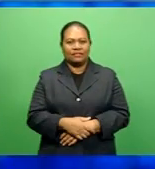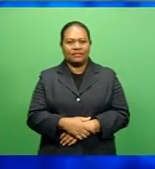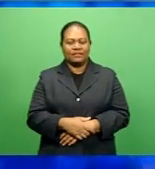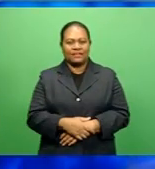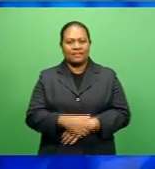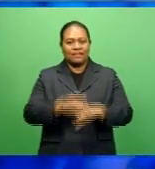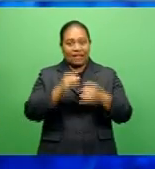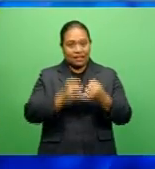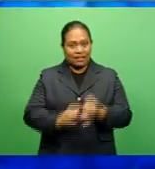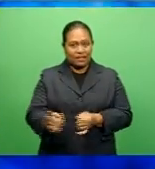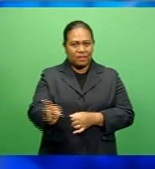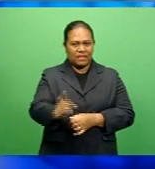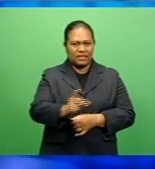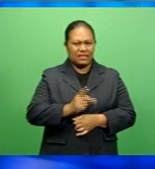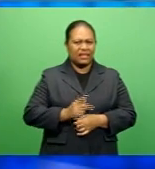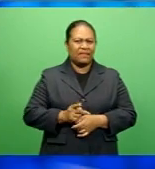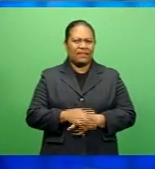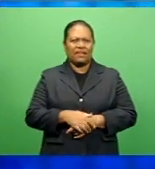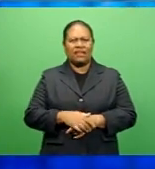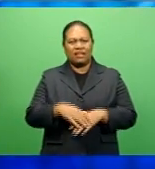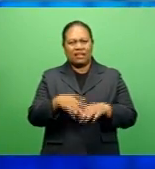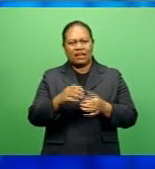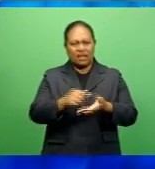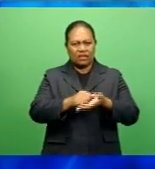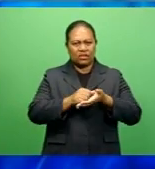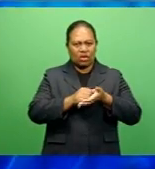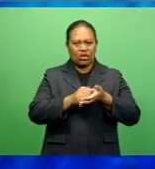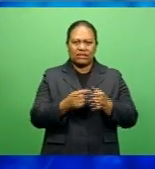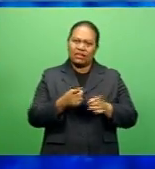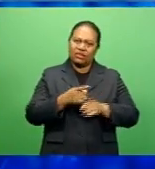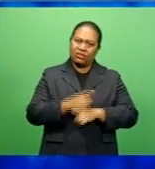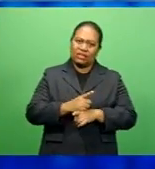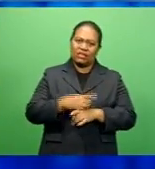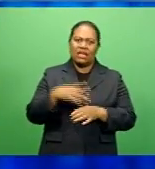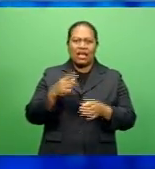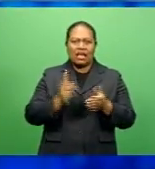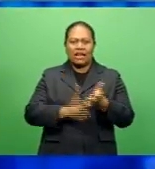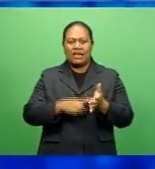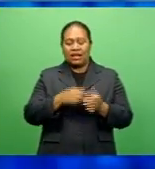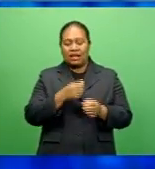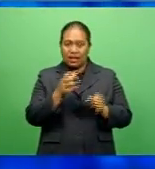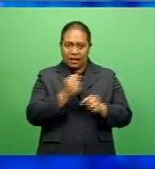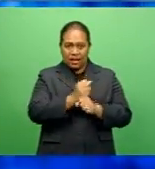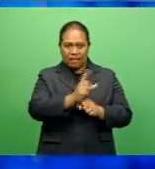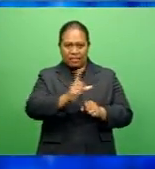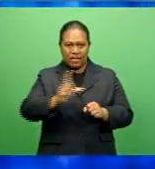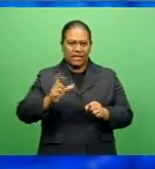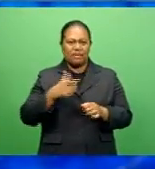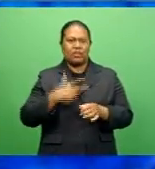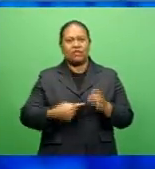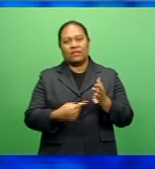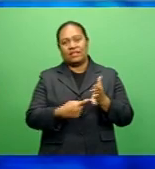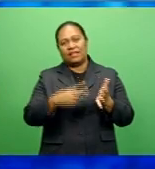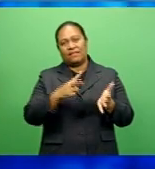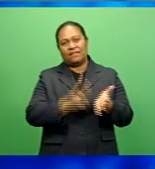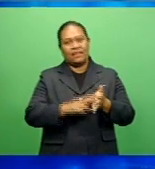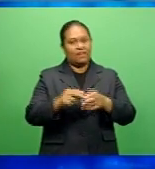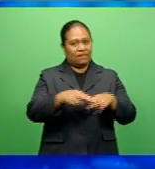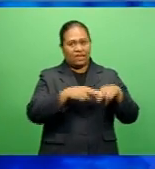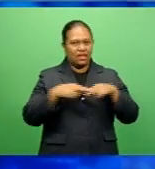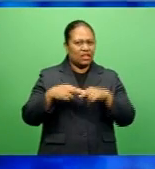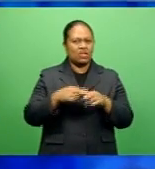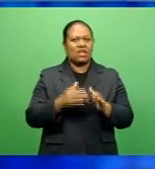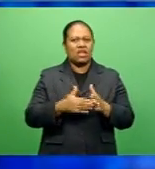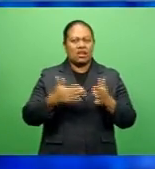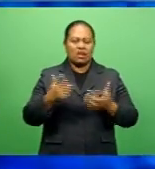The South Pacific Stock Exchange, PTE Ltd., has placed a suspension in trading of Fiji Television Limited shares with immediate